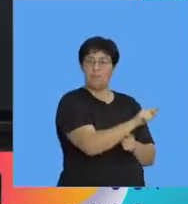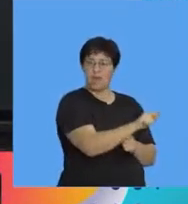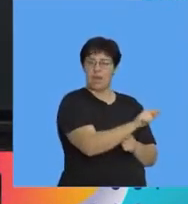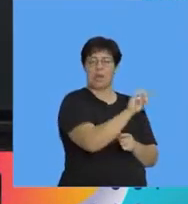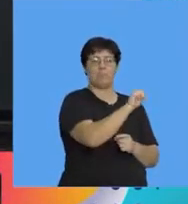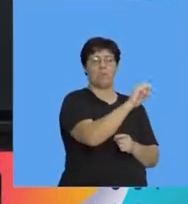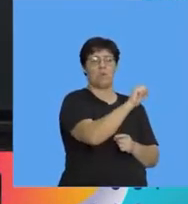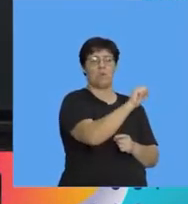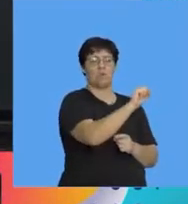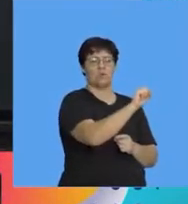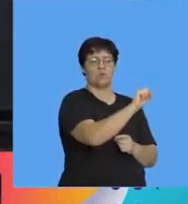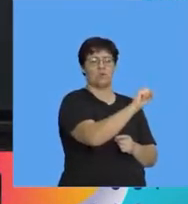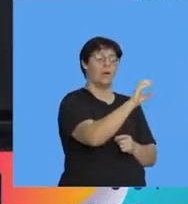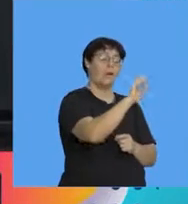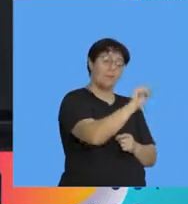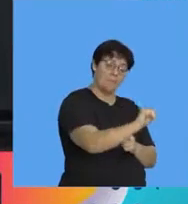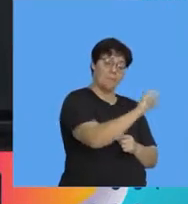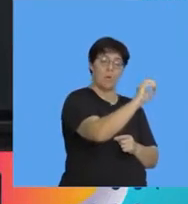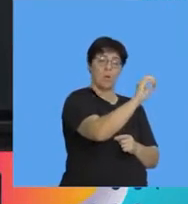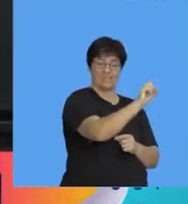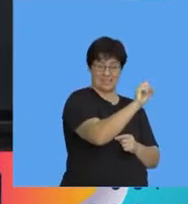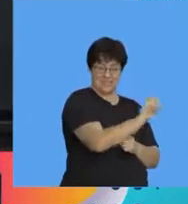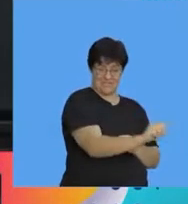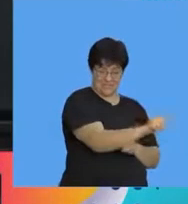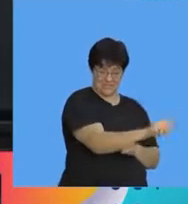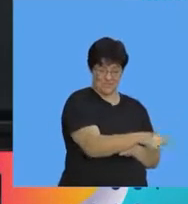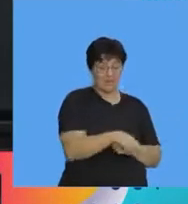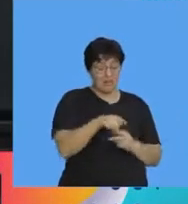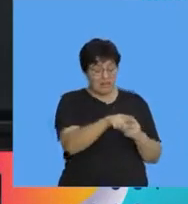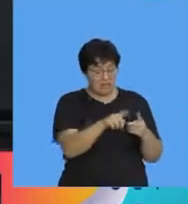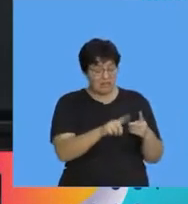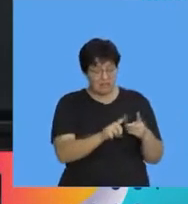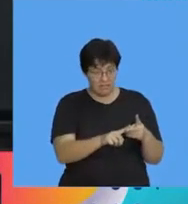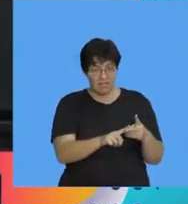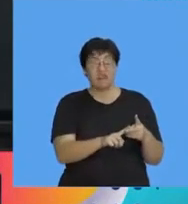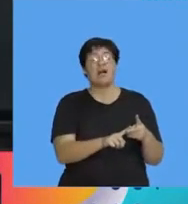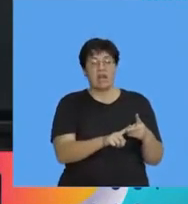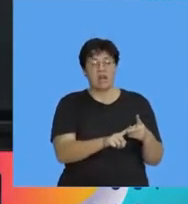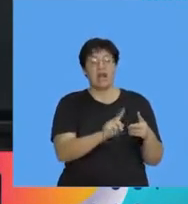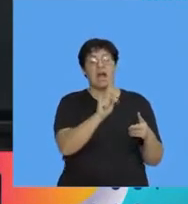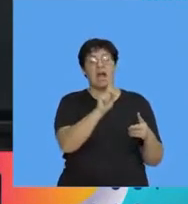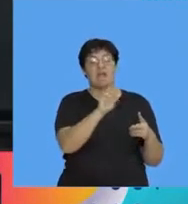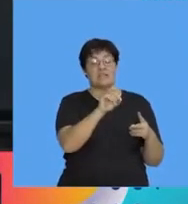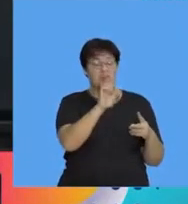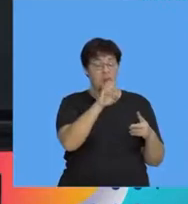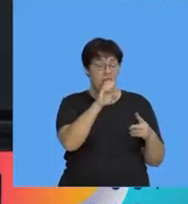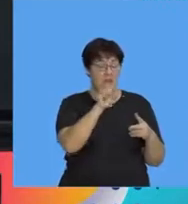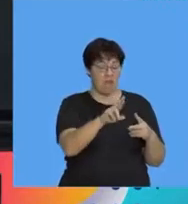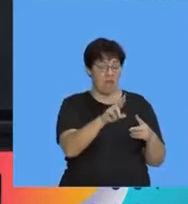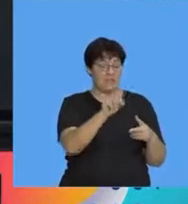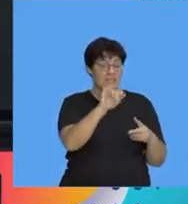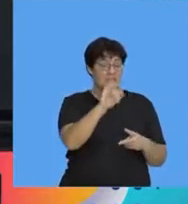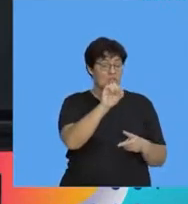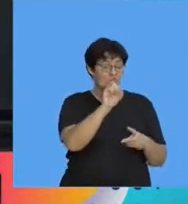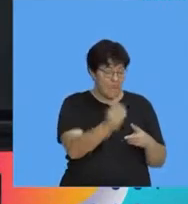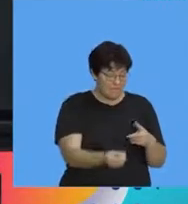plants that didn't have any vascular tissue then we looked at plants that did have vascular tissue but they had